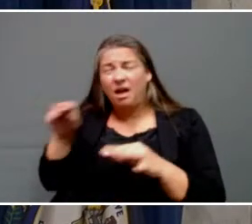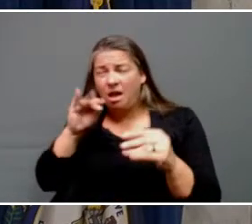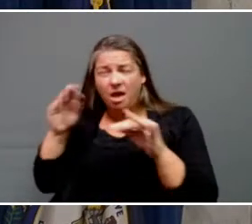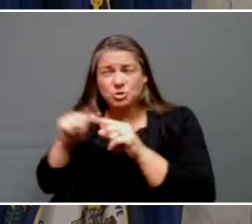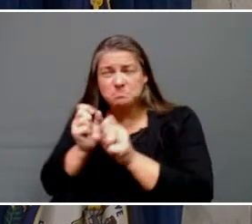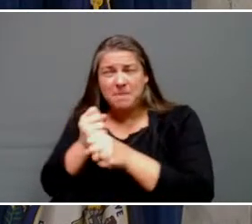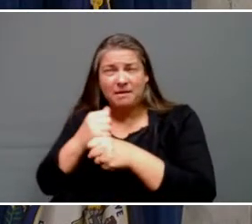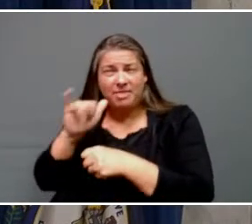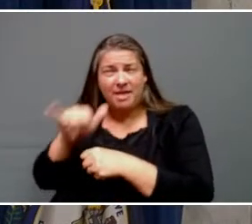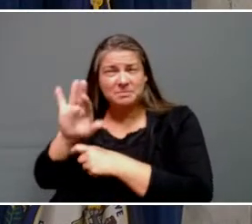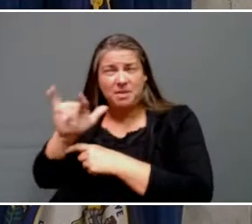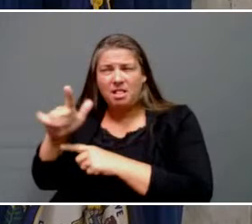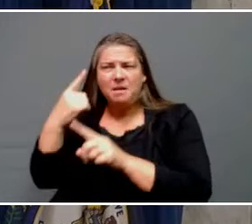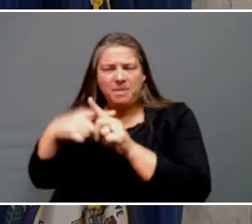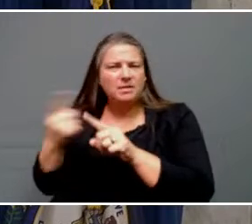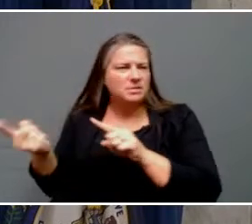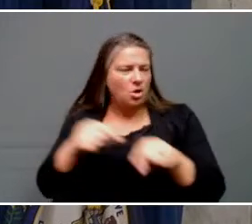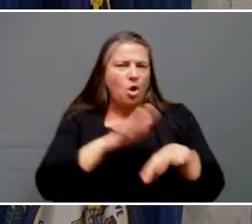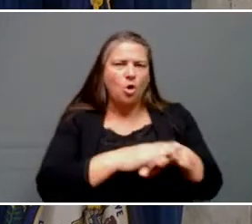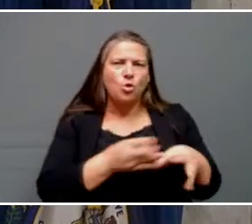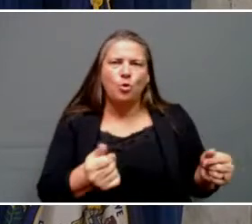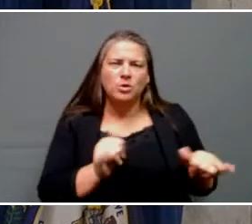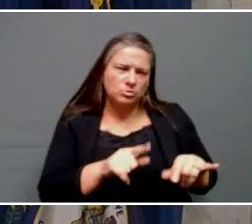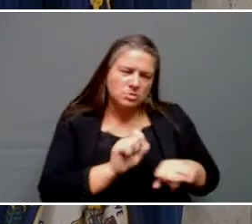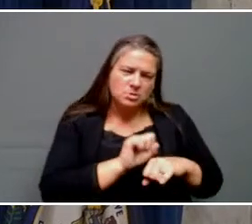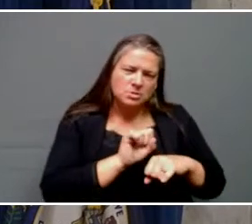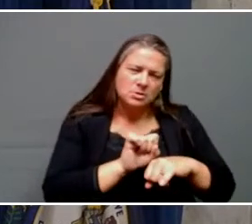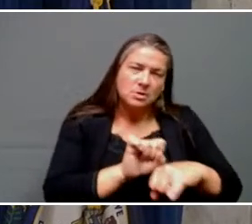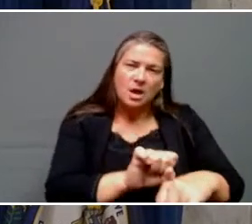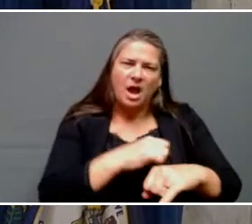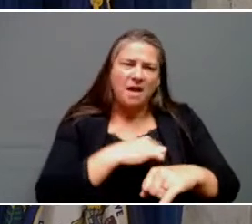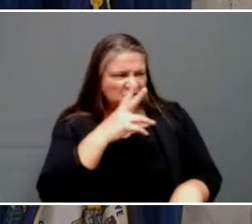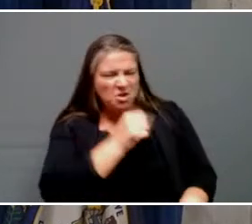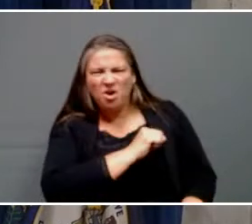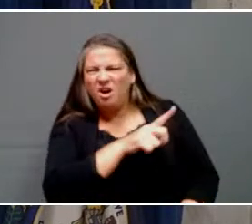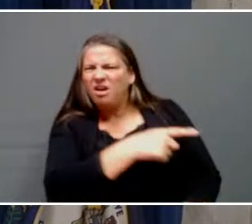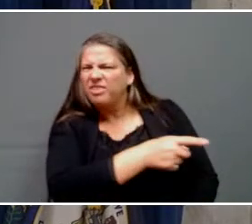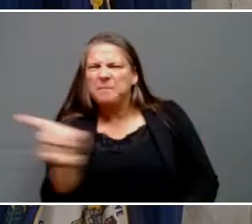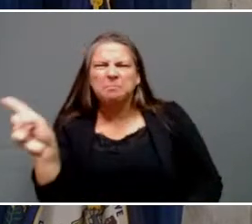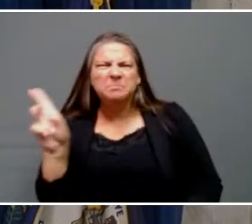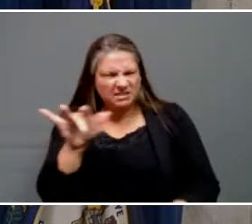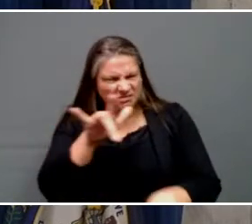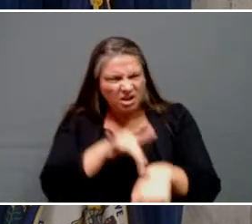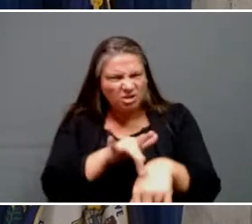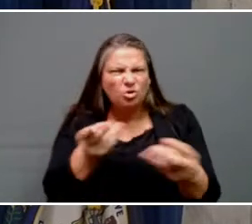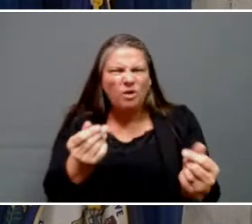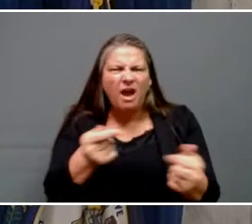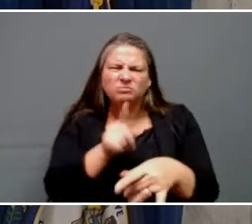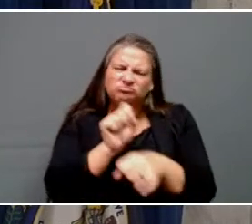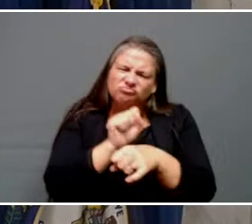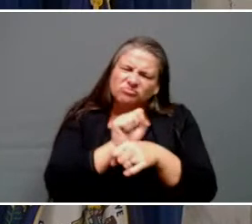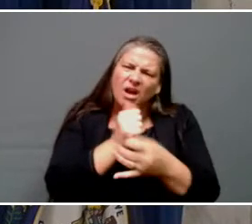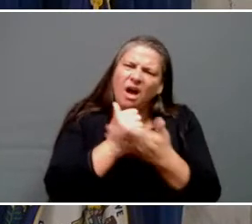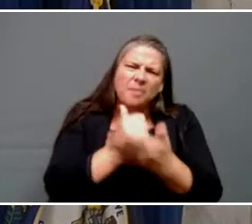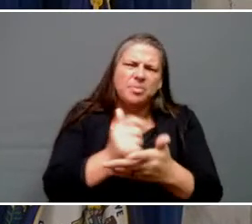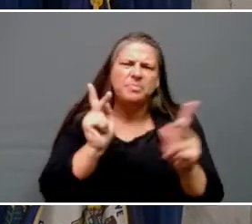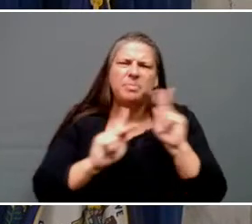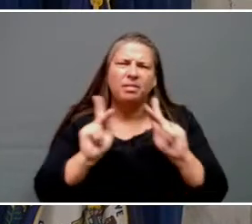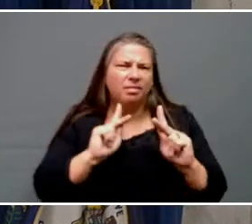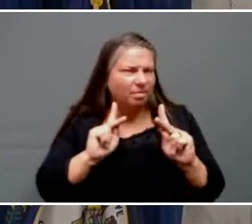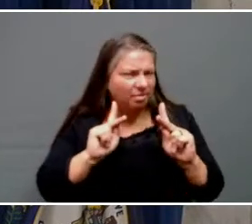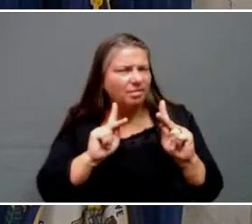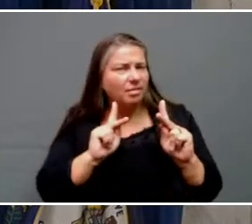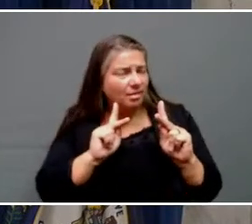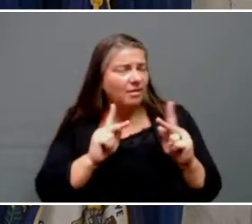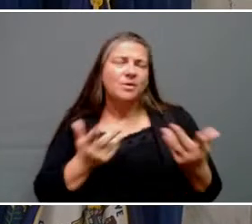time I've talked to any single one of them, they have been on the ground helping their folks at home. And I don't think